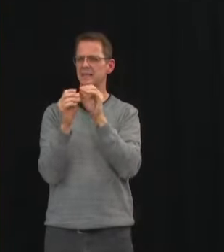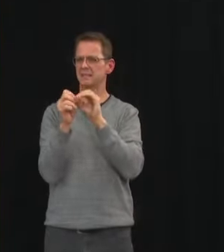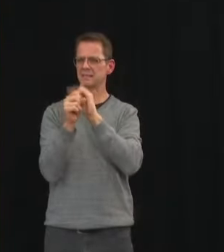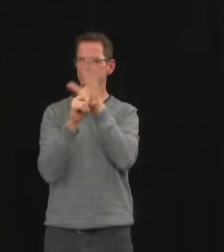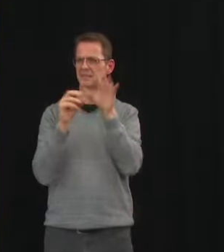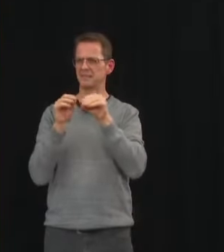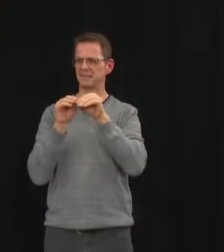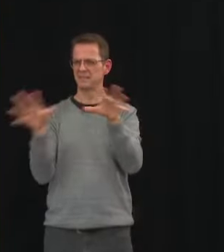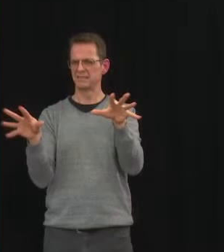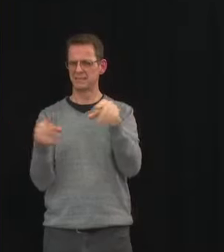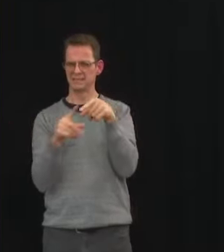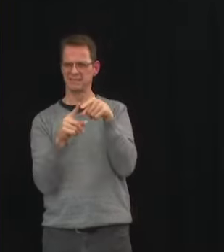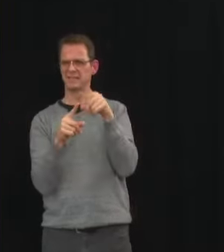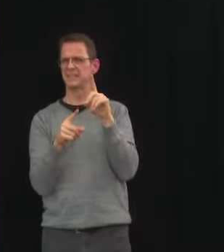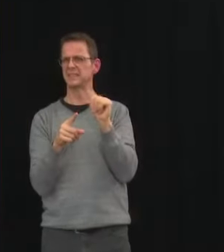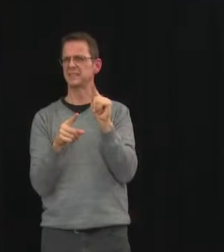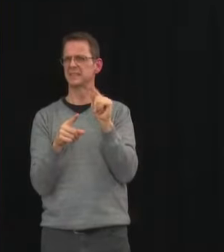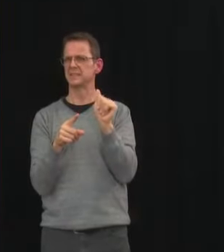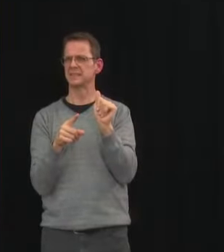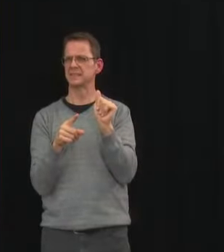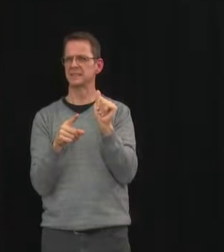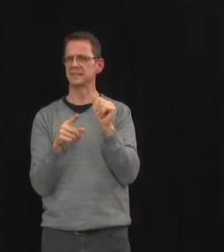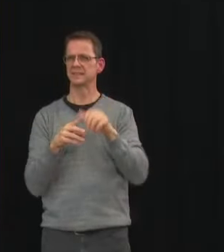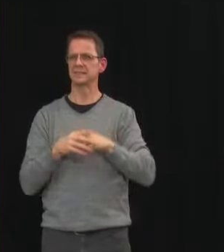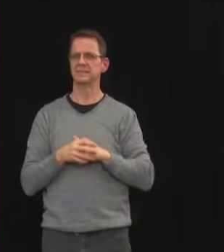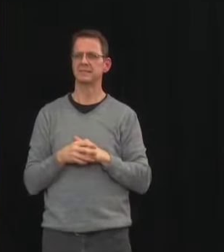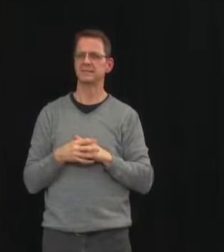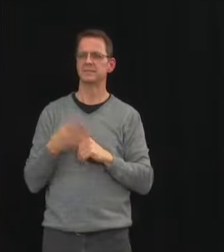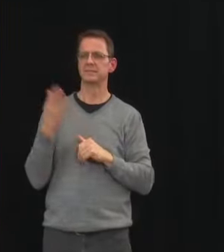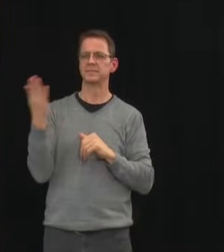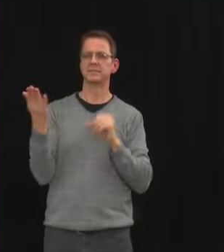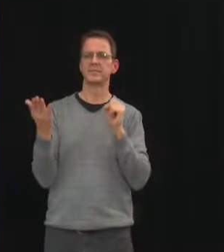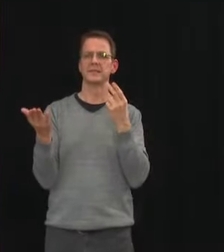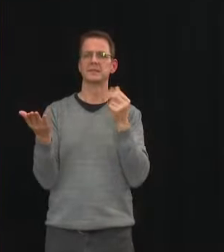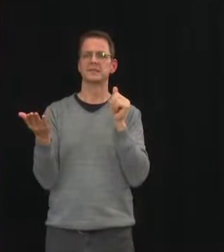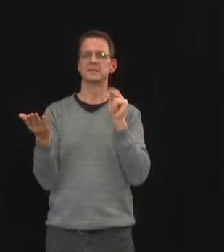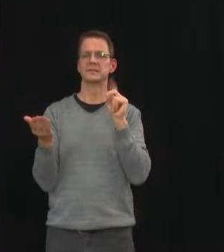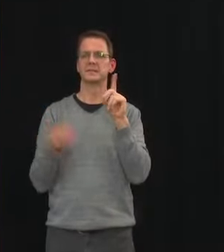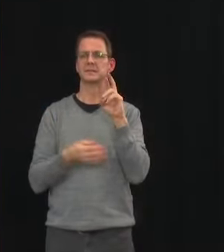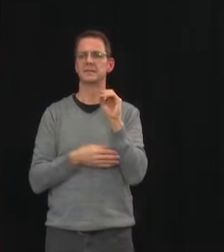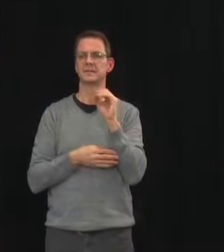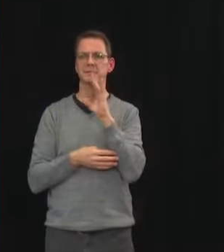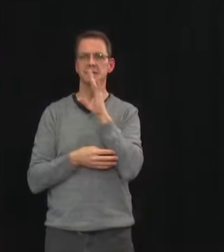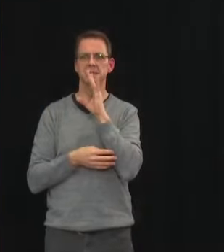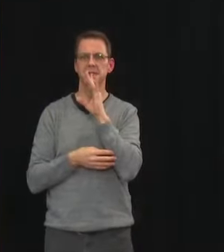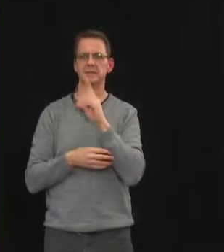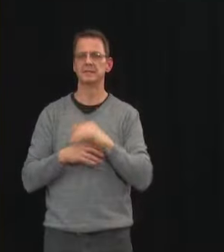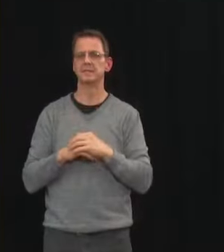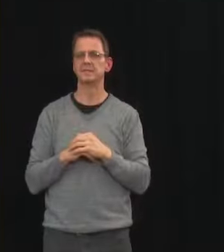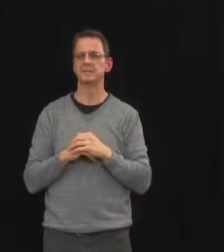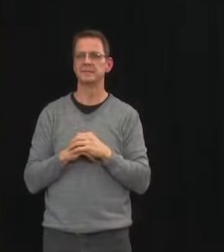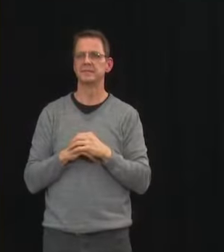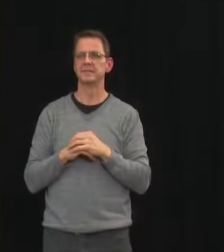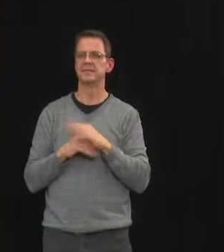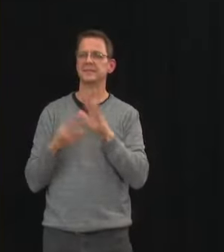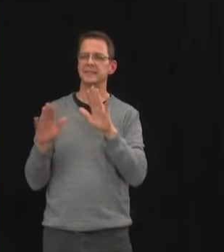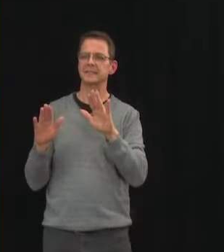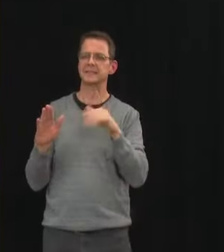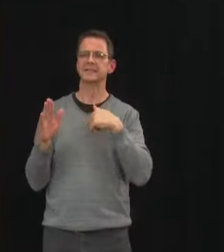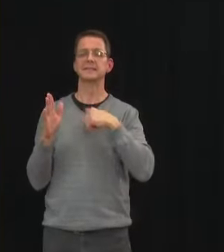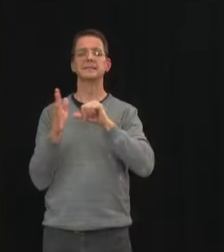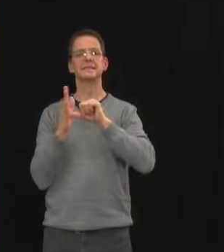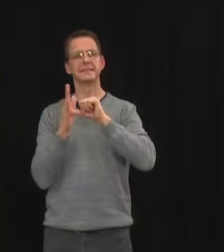i think maybe dr inchal out first before um you answer the more specific questions but just to reiterate that we have spoken before um